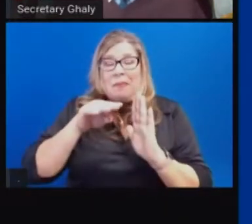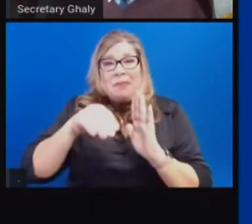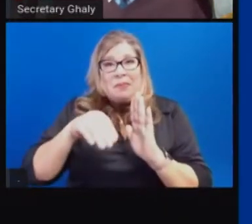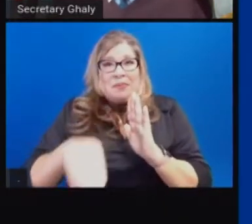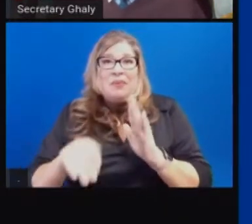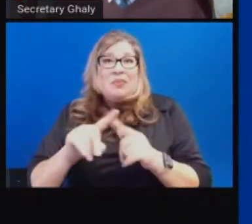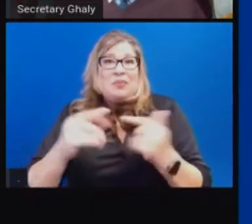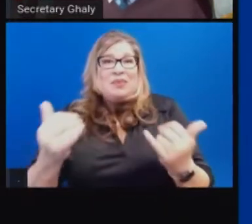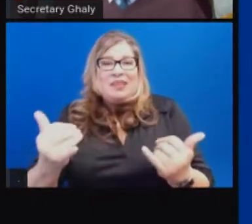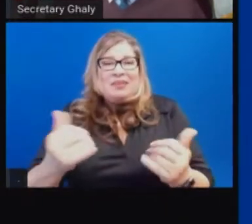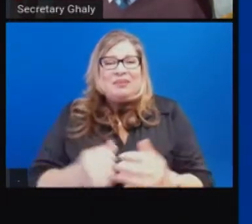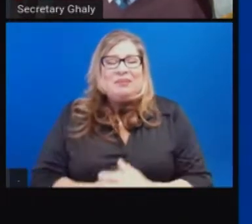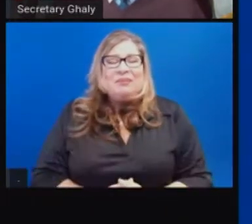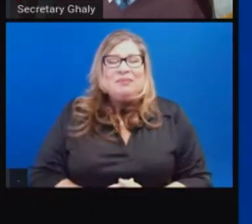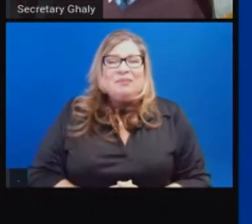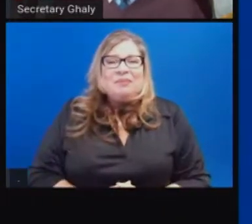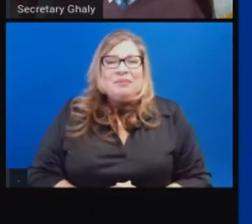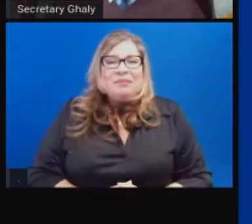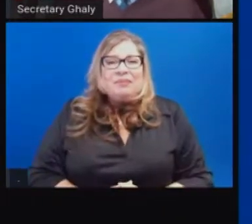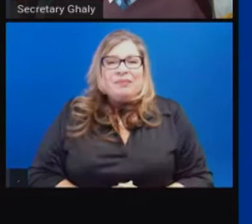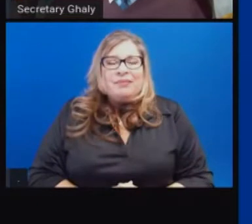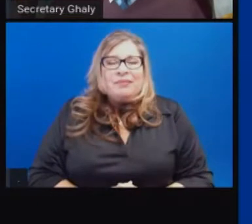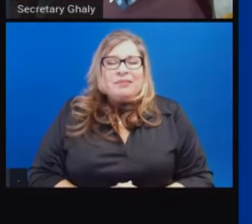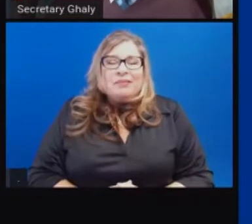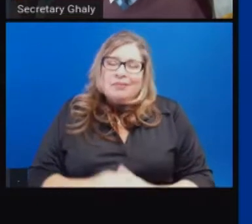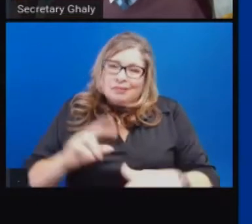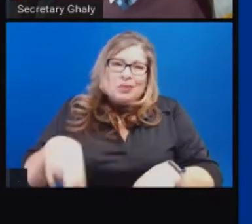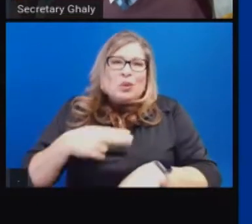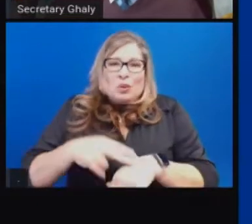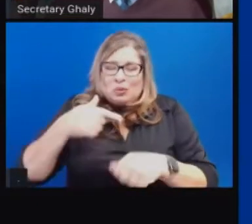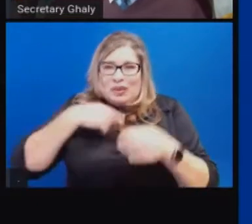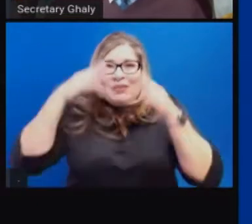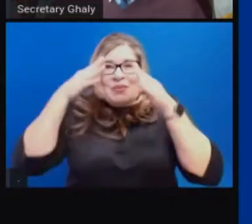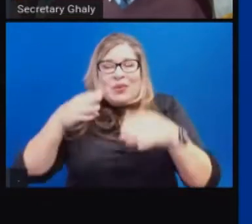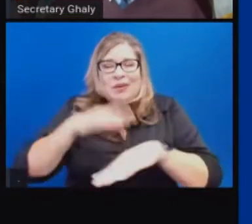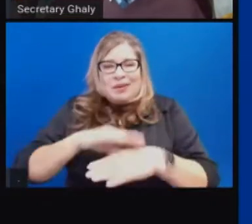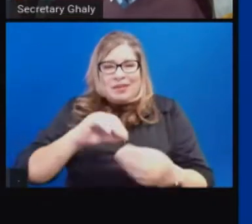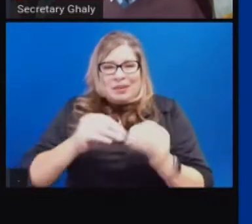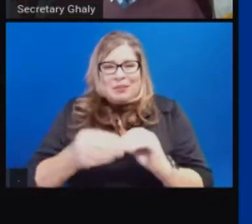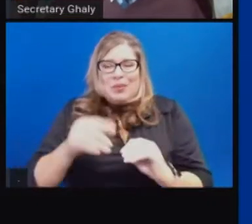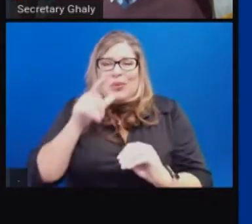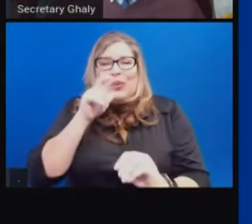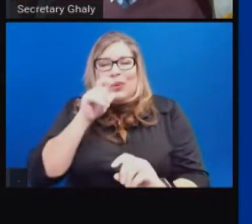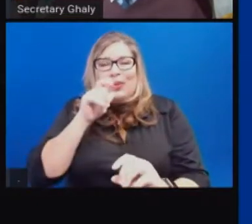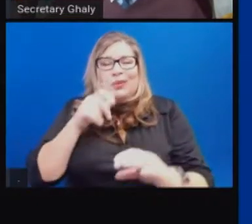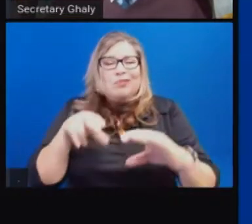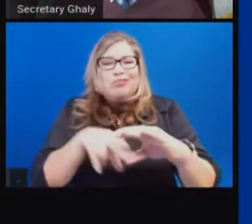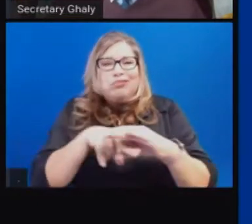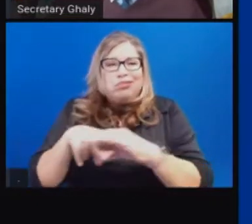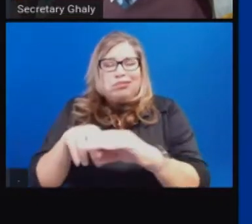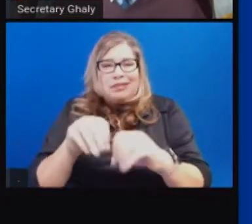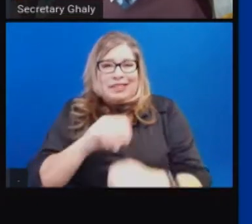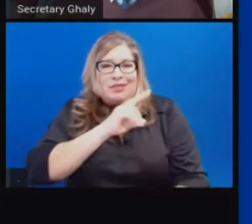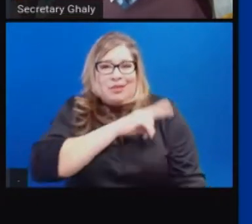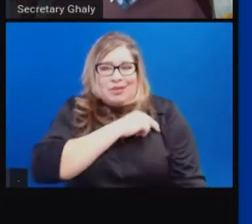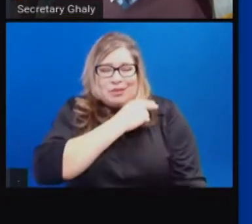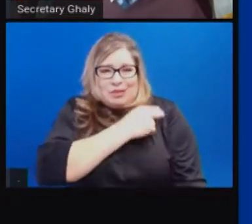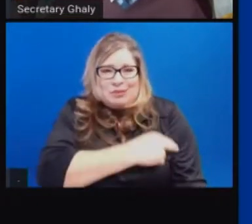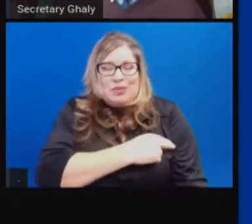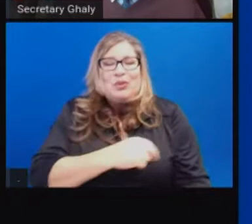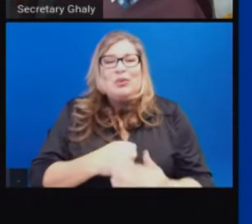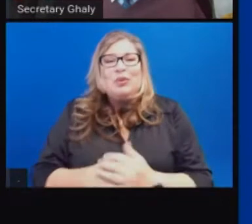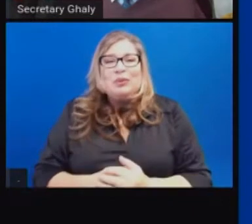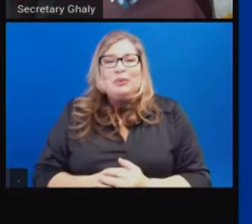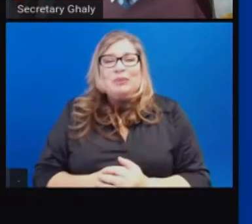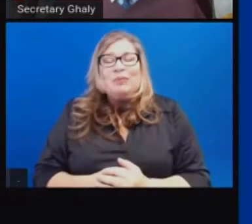Again, we've been focused on hospitalizations, ICU numbers. I'll get into a little bit more on the regional stay-at-home order and how that came to be lifted.